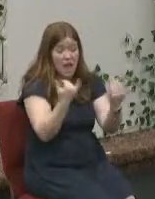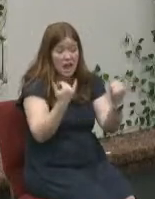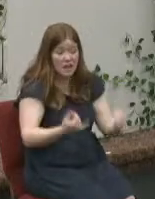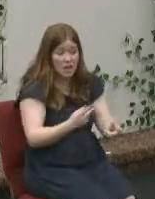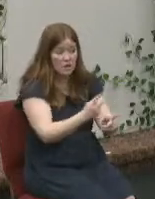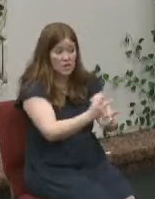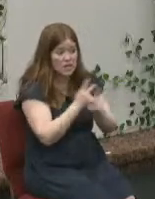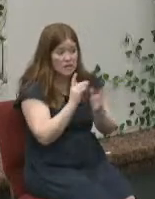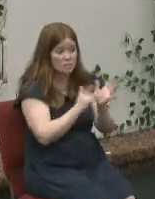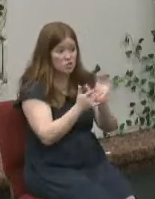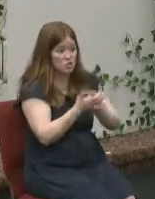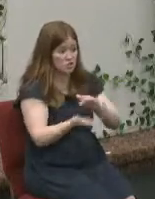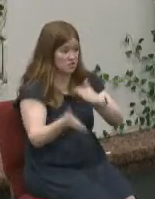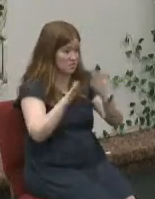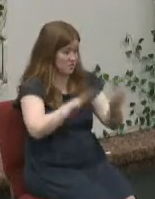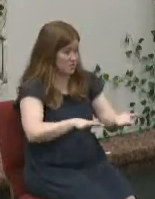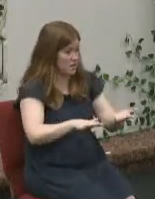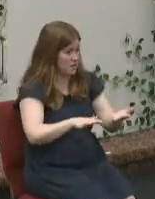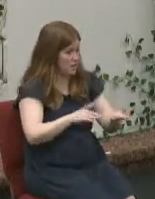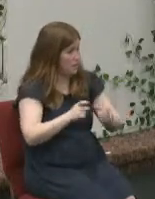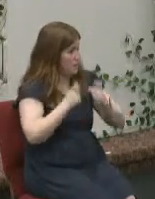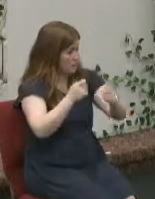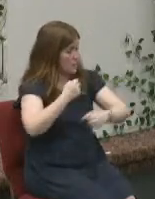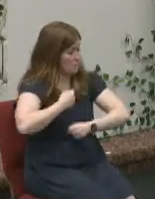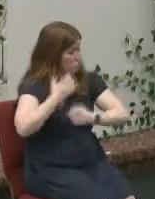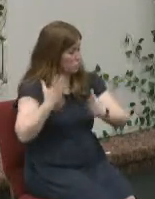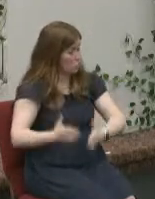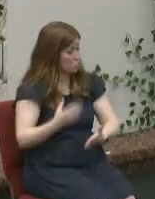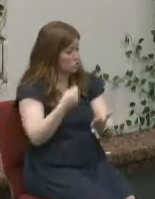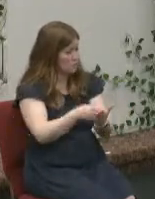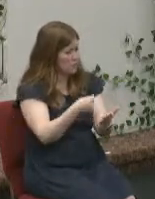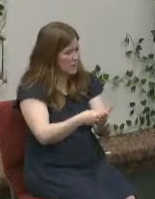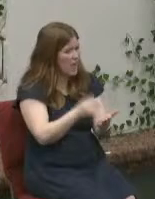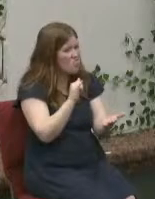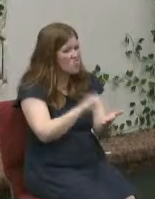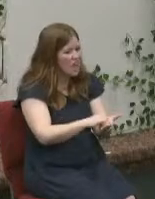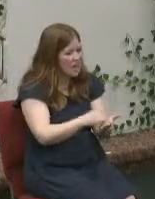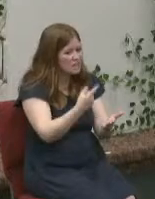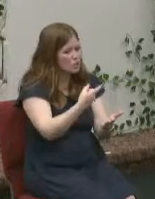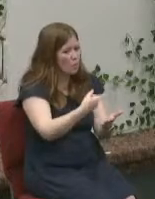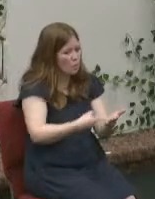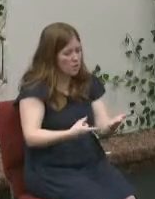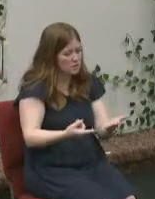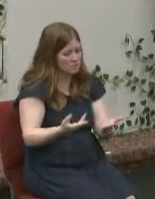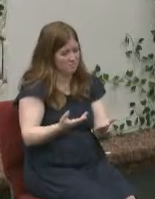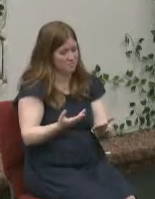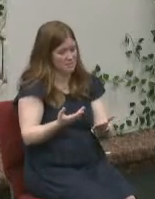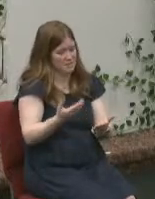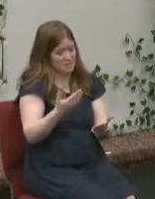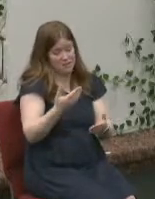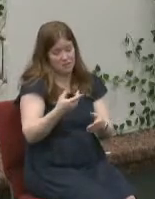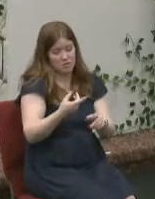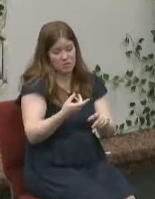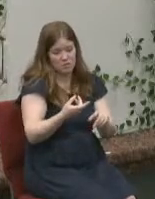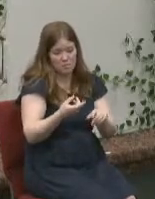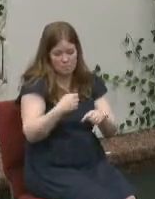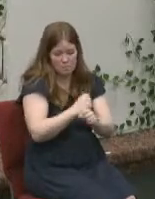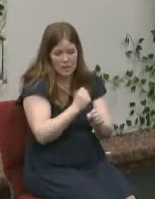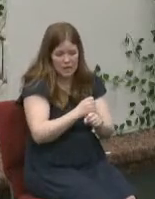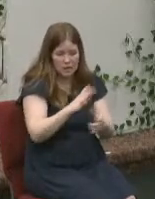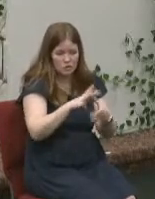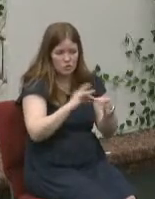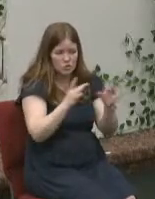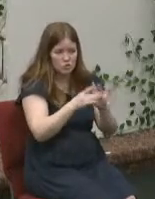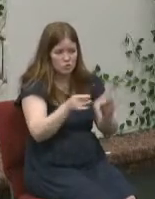they bribe the soldiers that's what's behind the story of man it was a purposeful